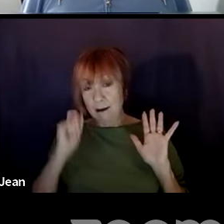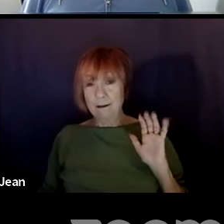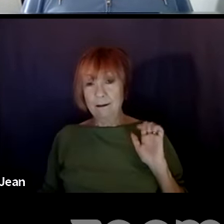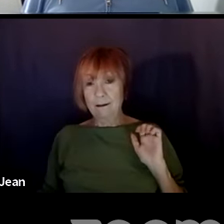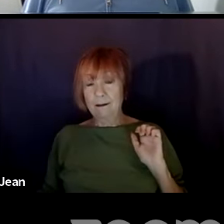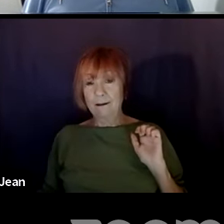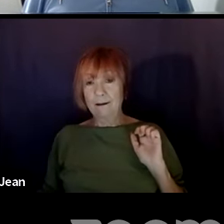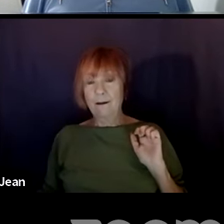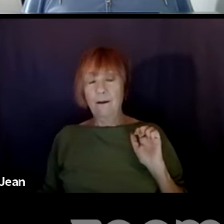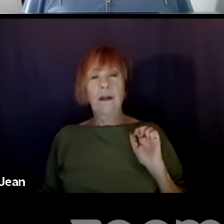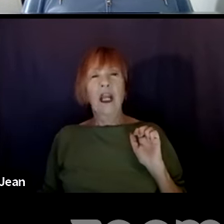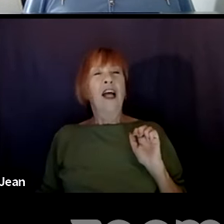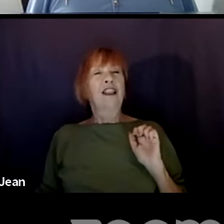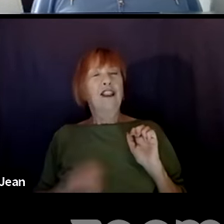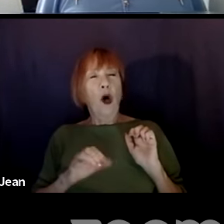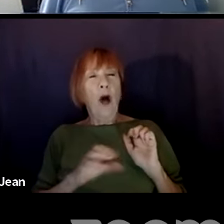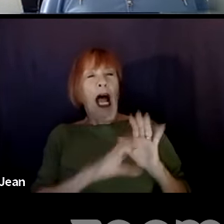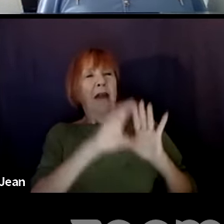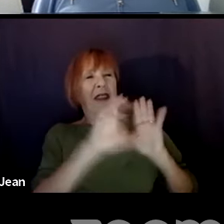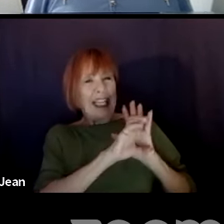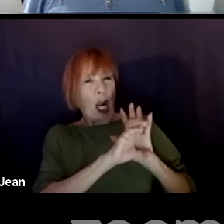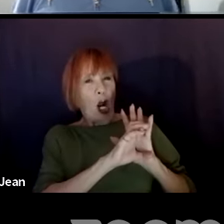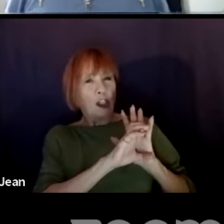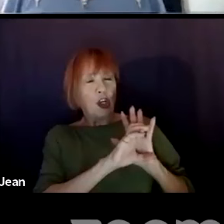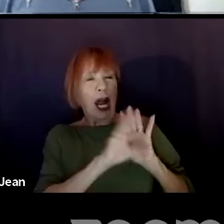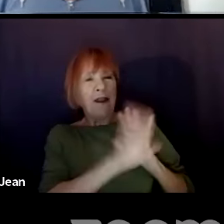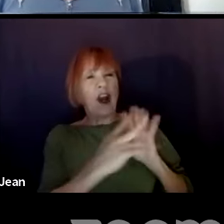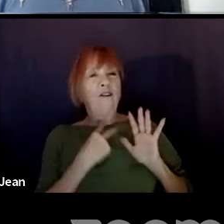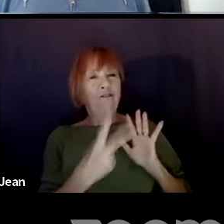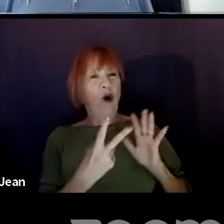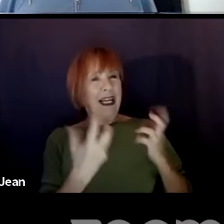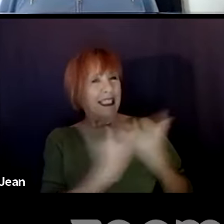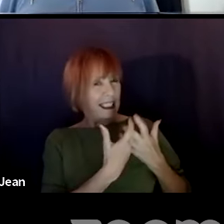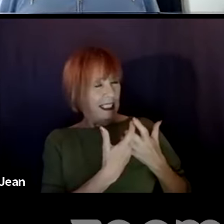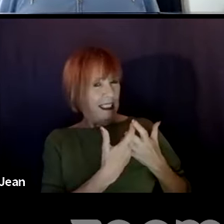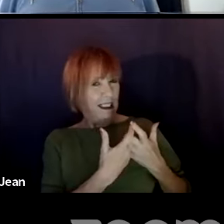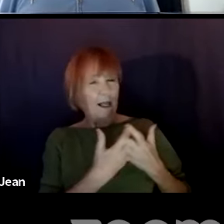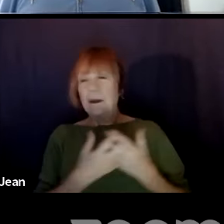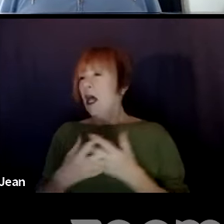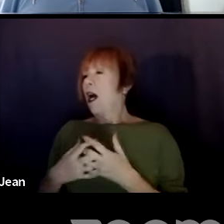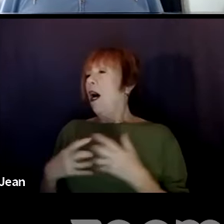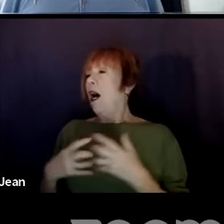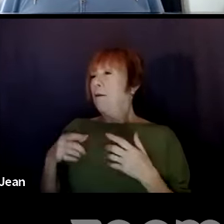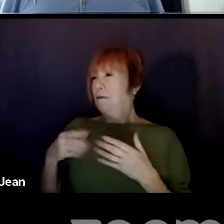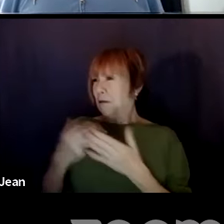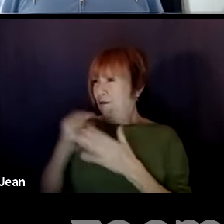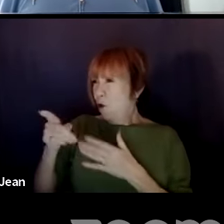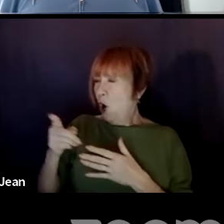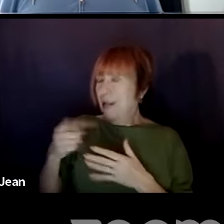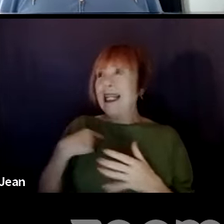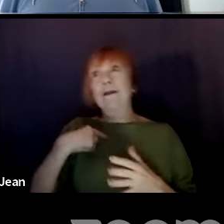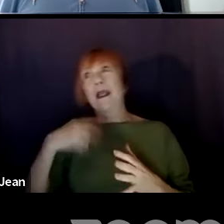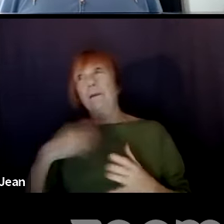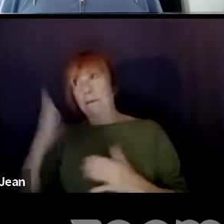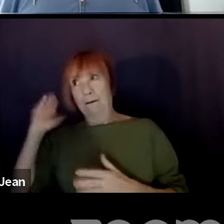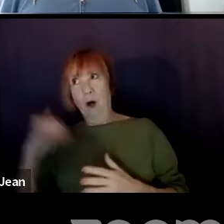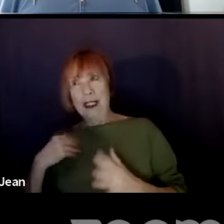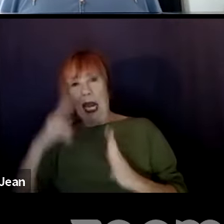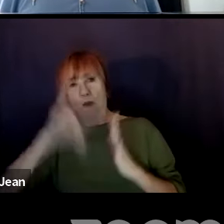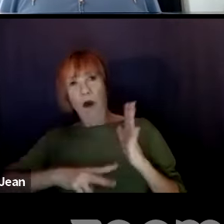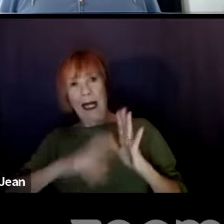having their voice and Michelle, you kind of touched on this before, but I've read scripts where you have